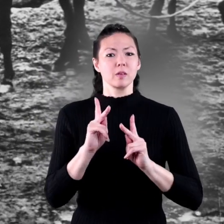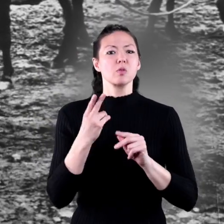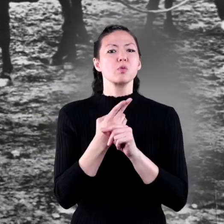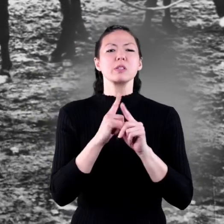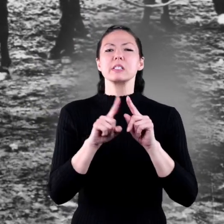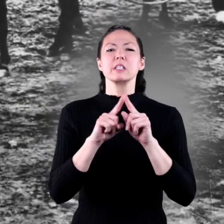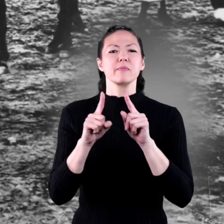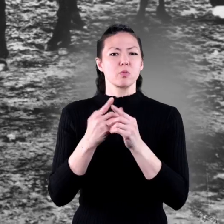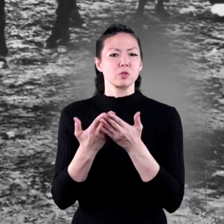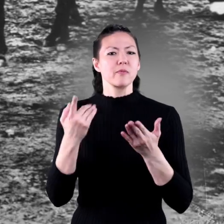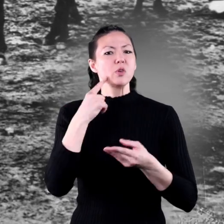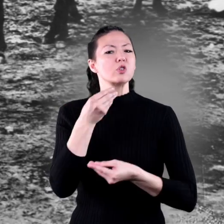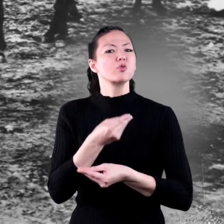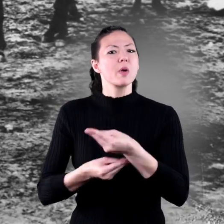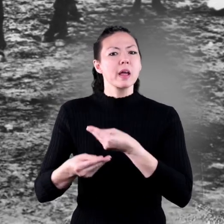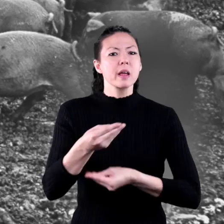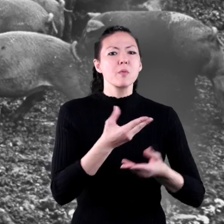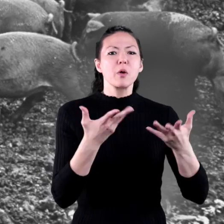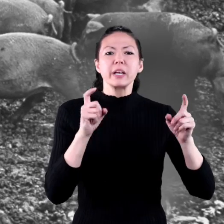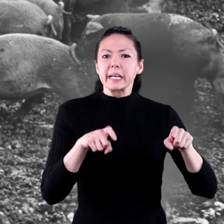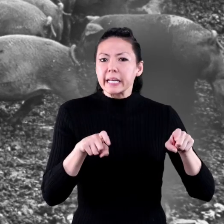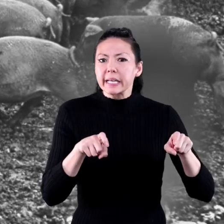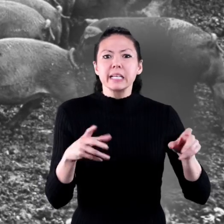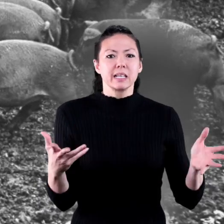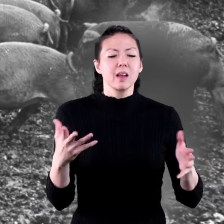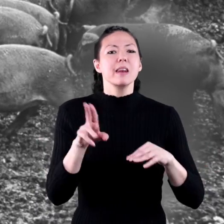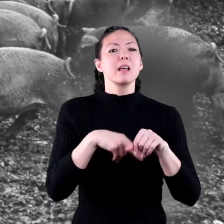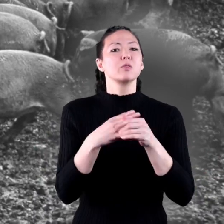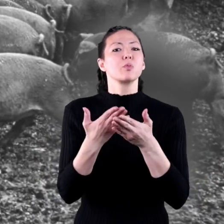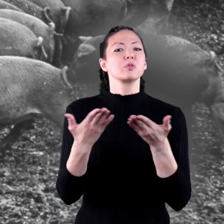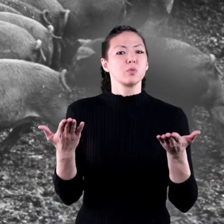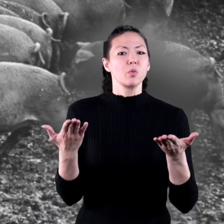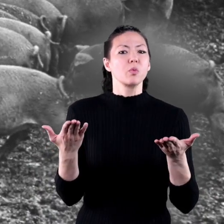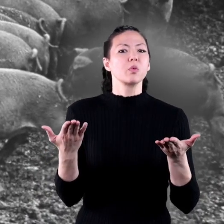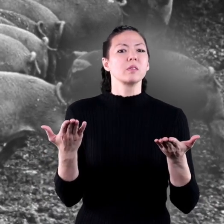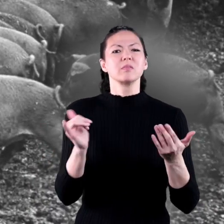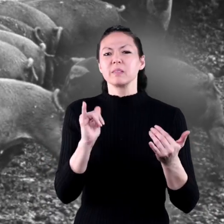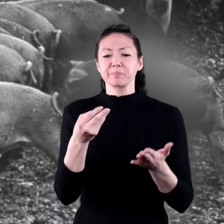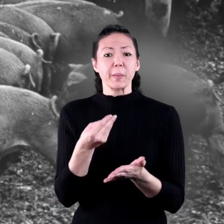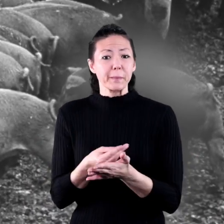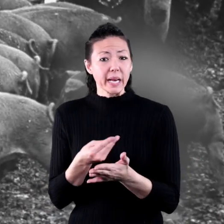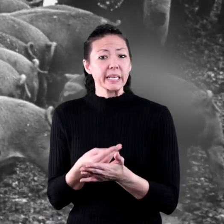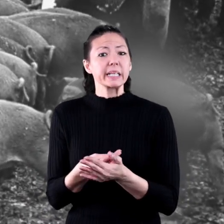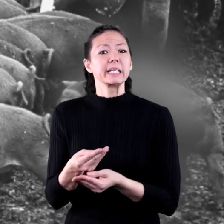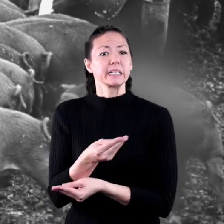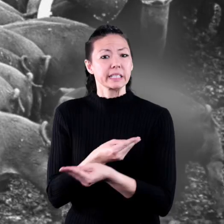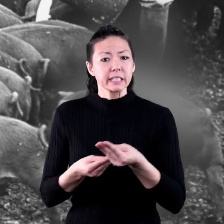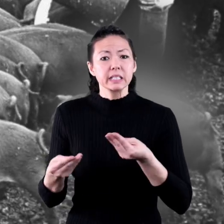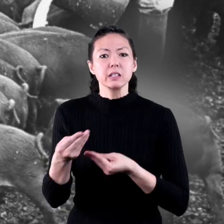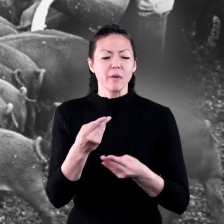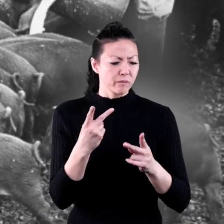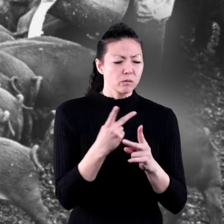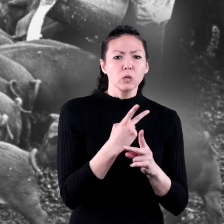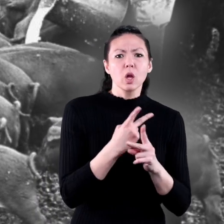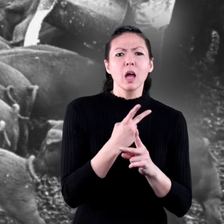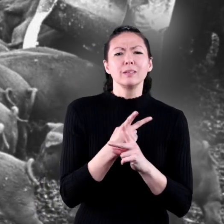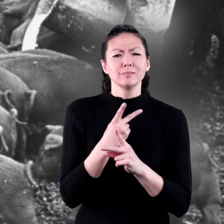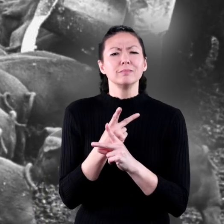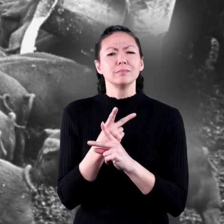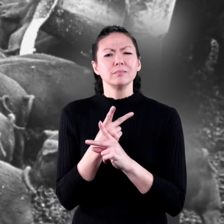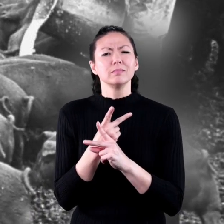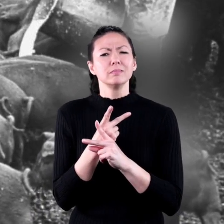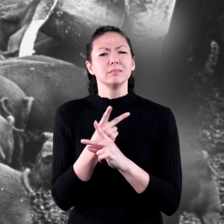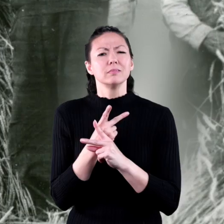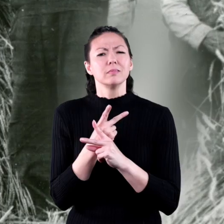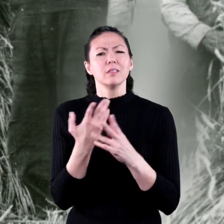resources to trade for what they needed. Natural resources were and are like money. As you probably have